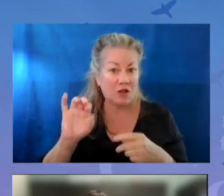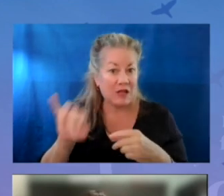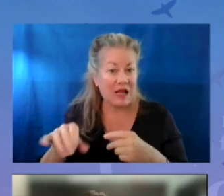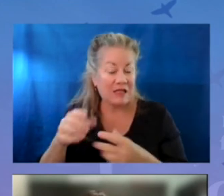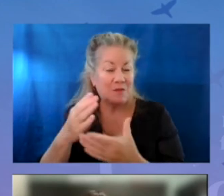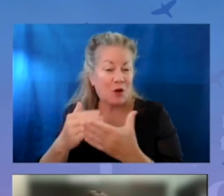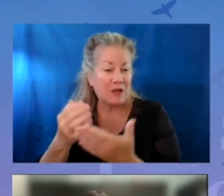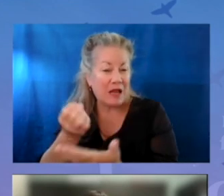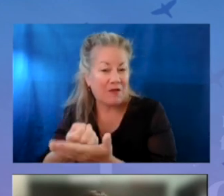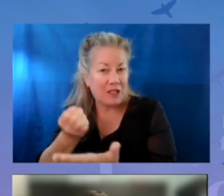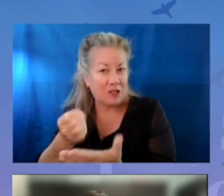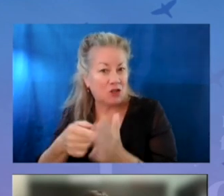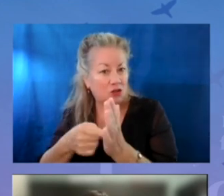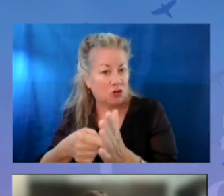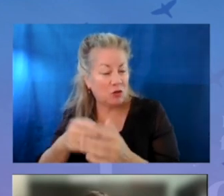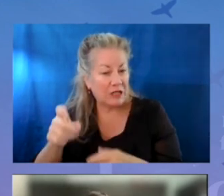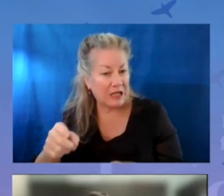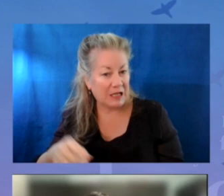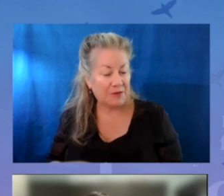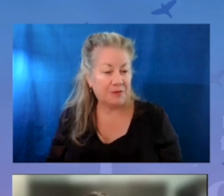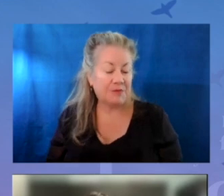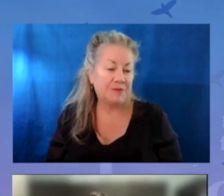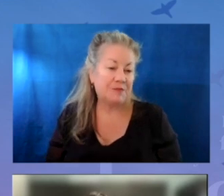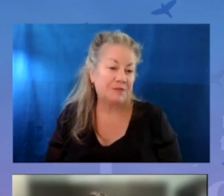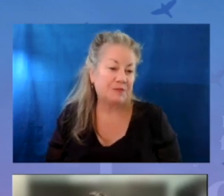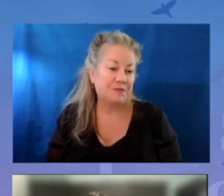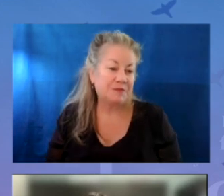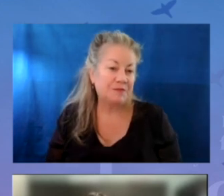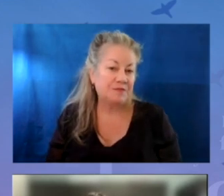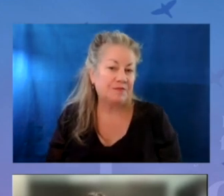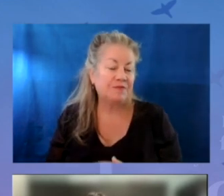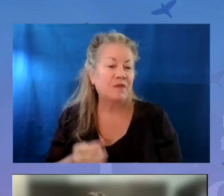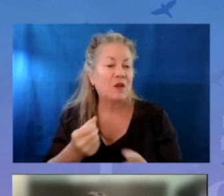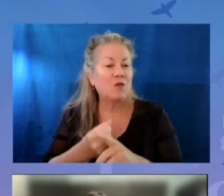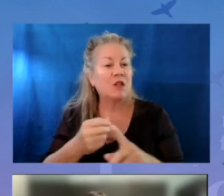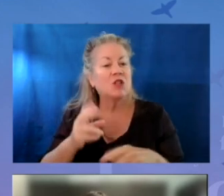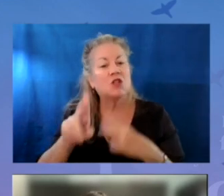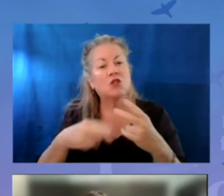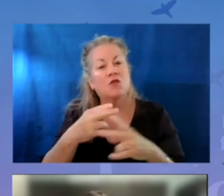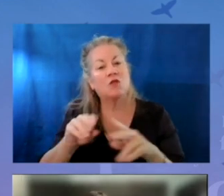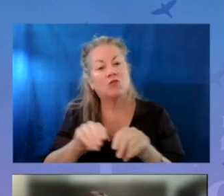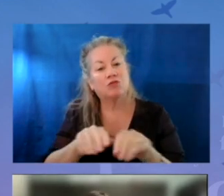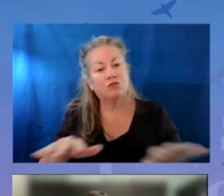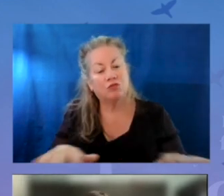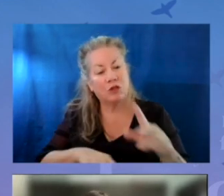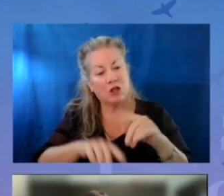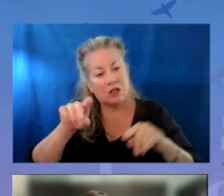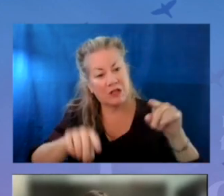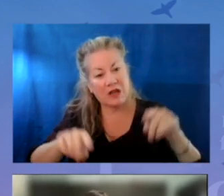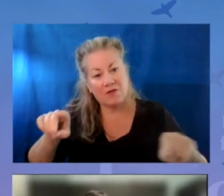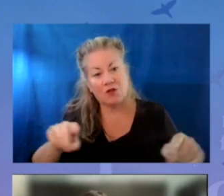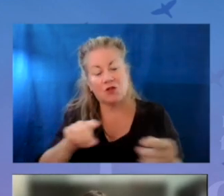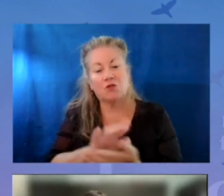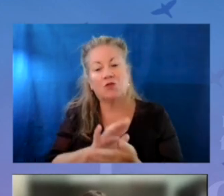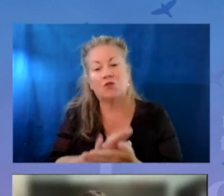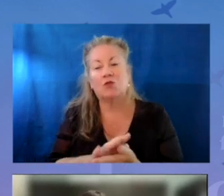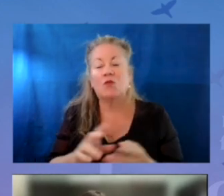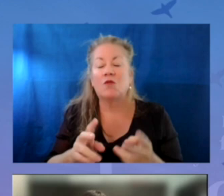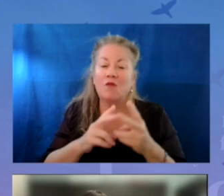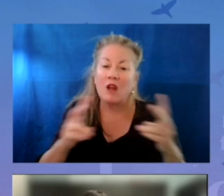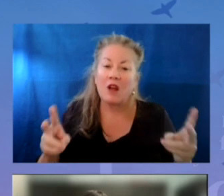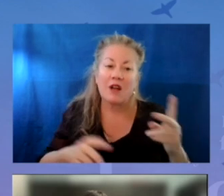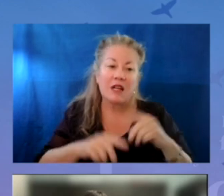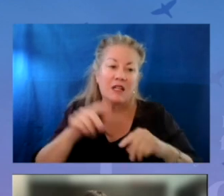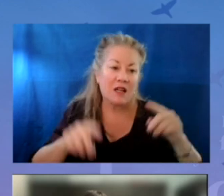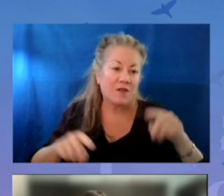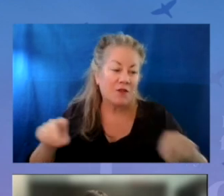used to demonstrate that need. We are reaching universal implementation across our diverse schools. have very diverse schools